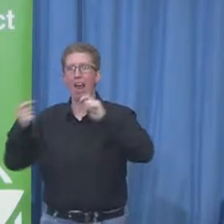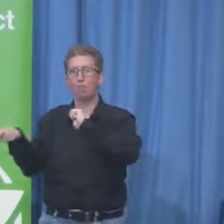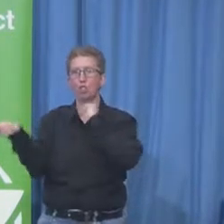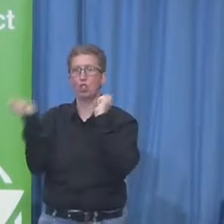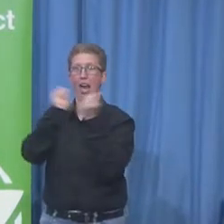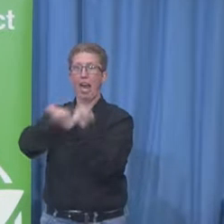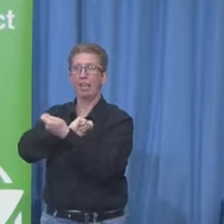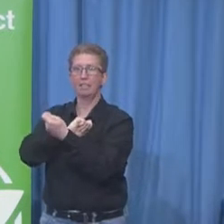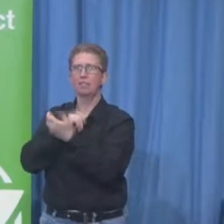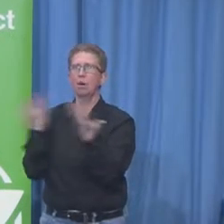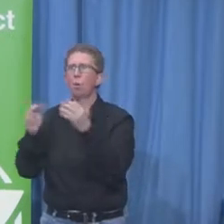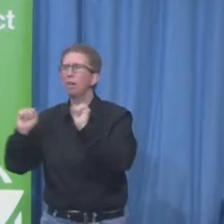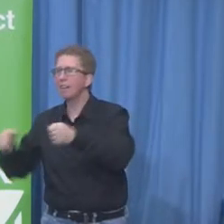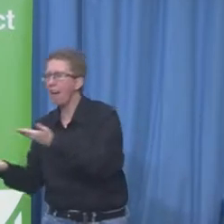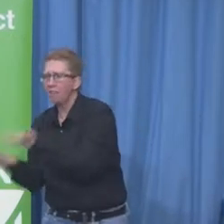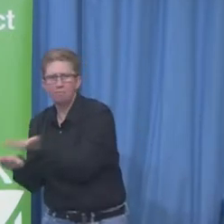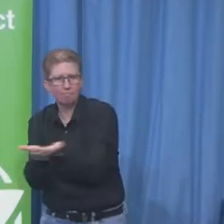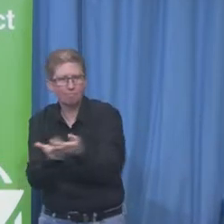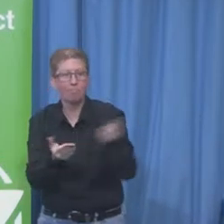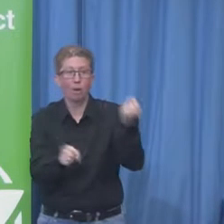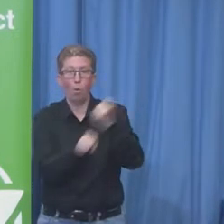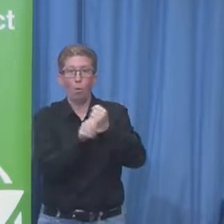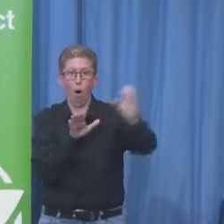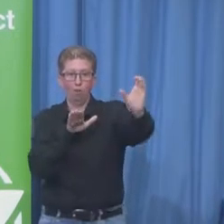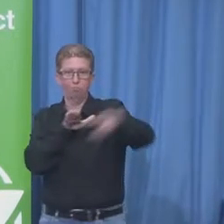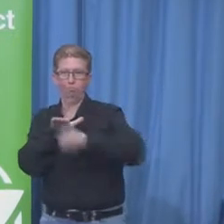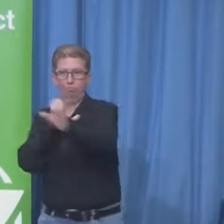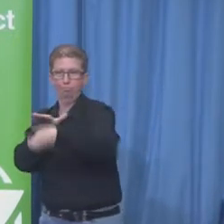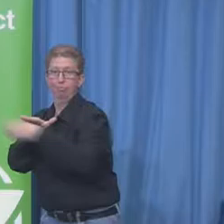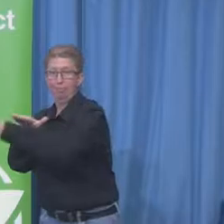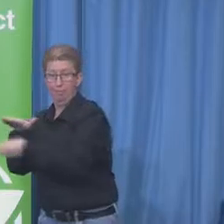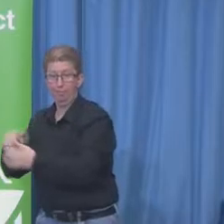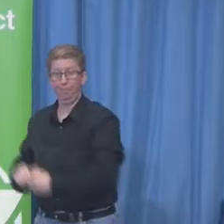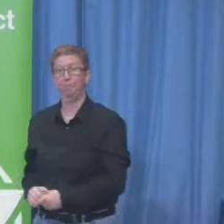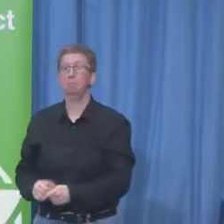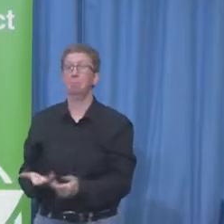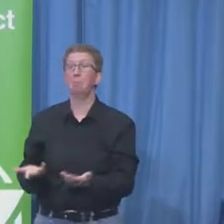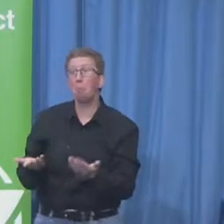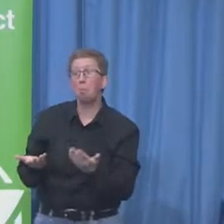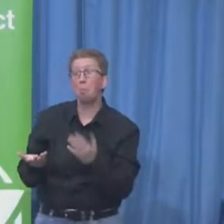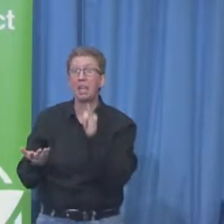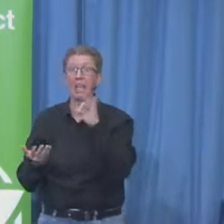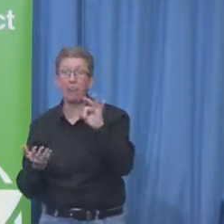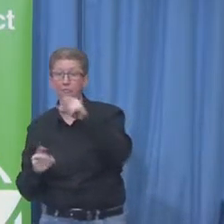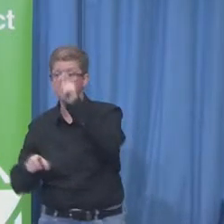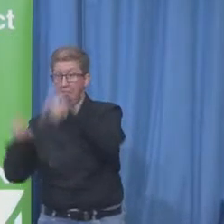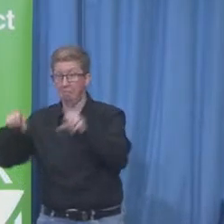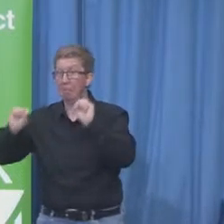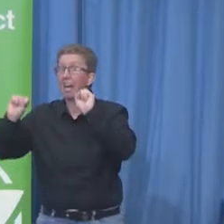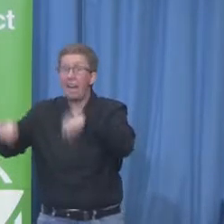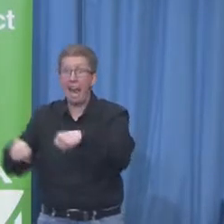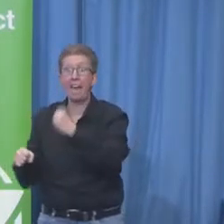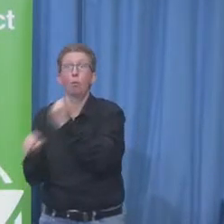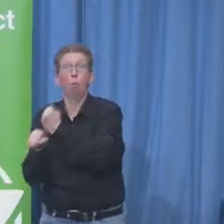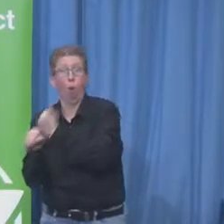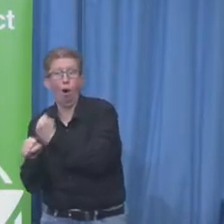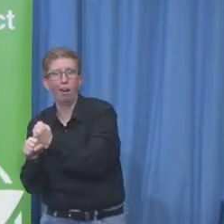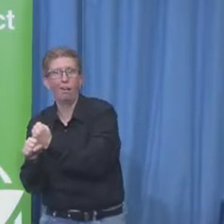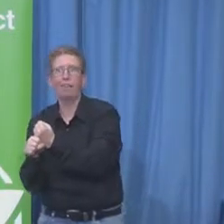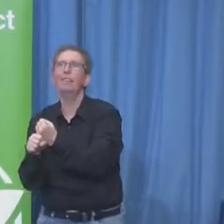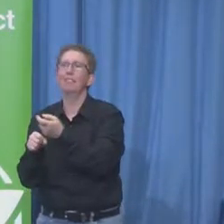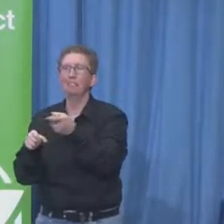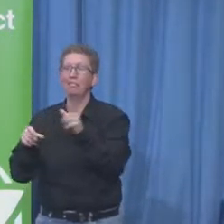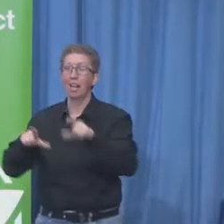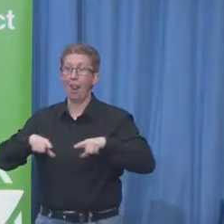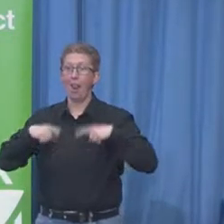about the difference it makes in people's lives when they have a job. We all know that. I'm going to talk to you about a project I started at Cisco about